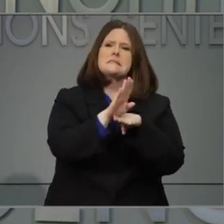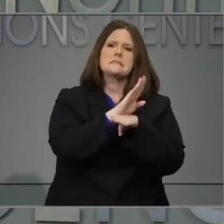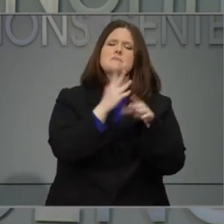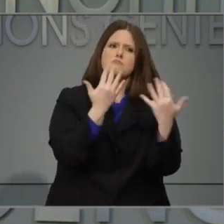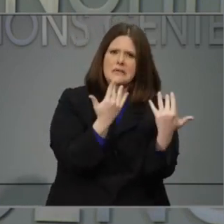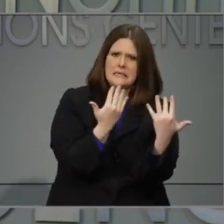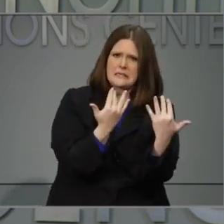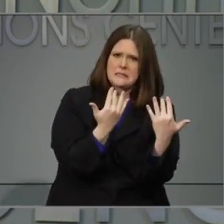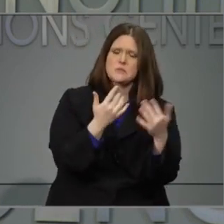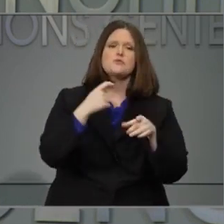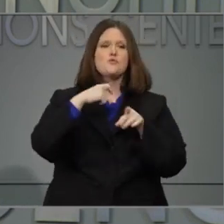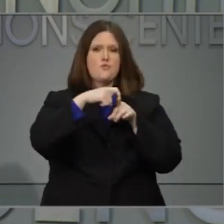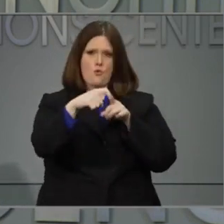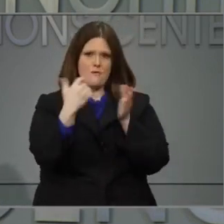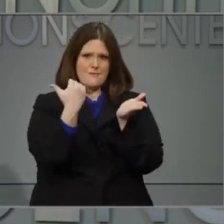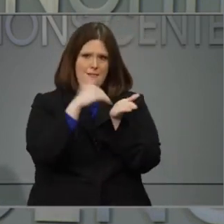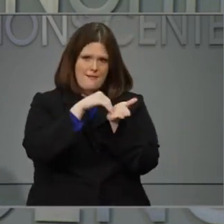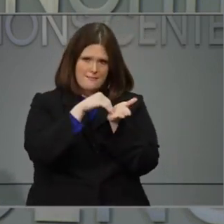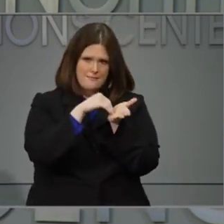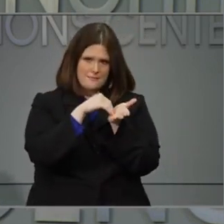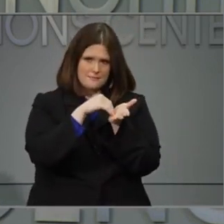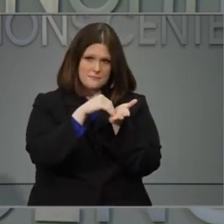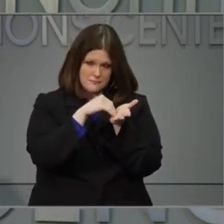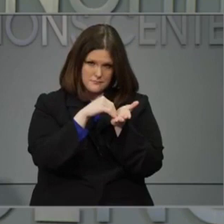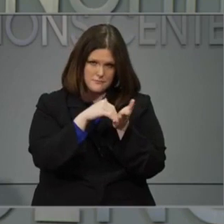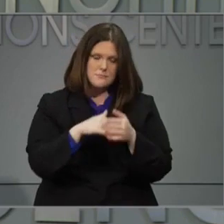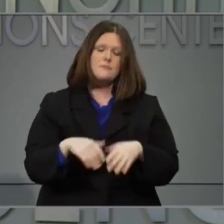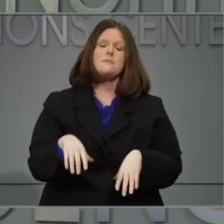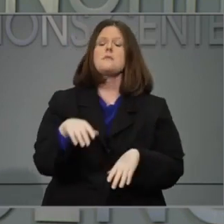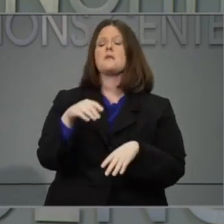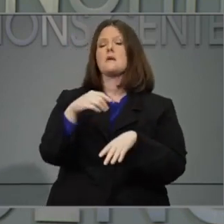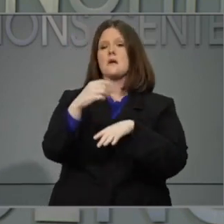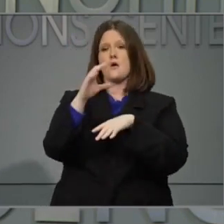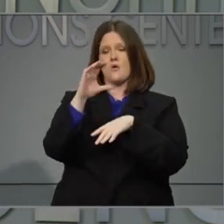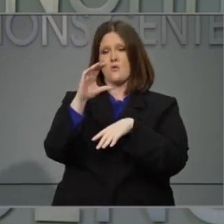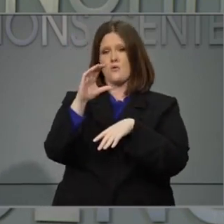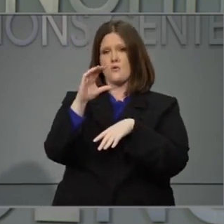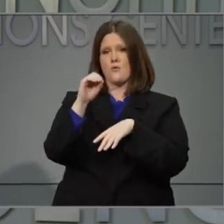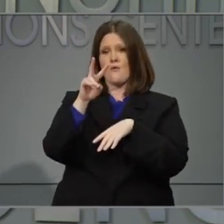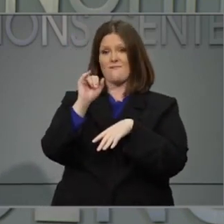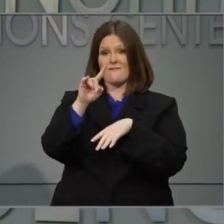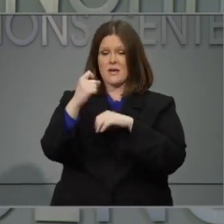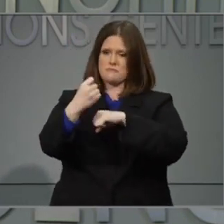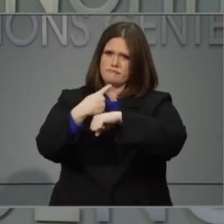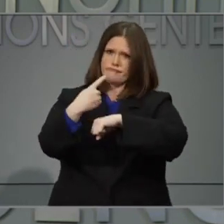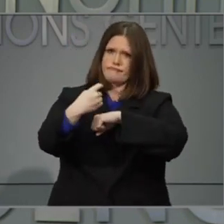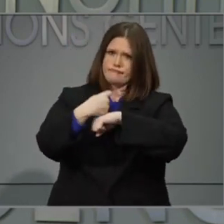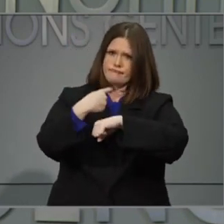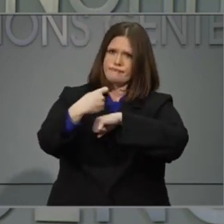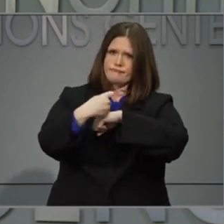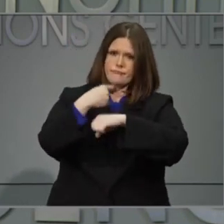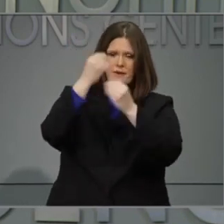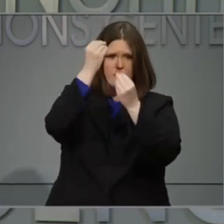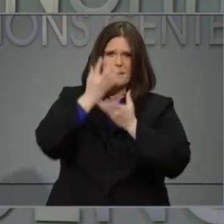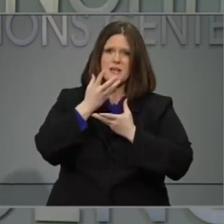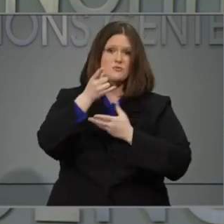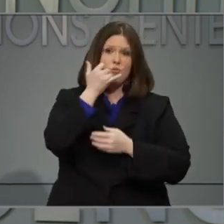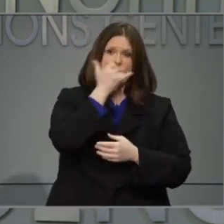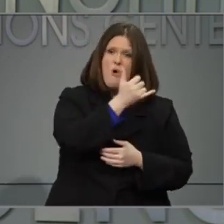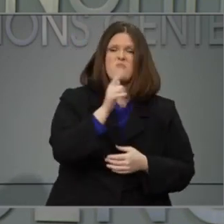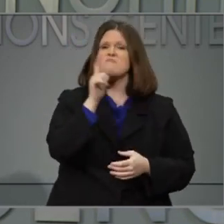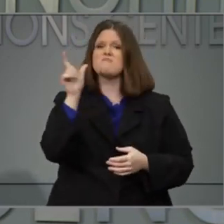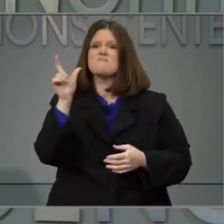wait for a while and try your call again. For twice-daily information updates on coronavirus, you don't have to call.